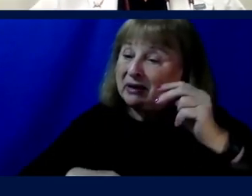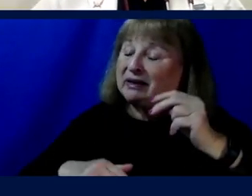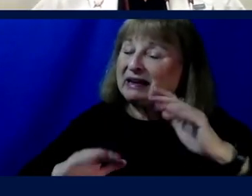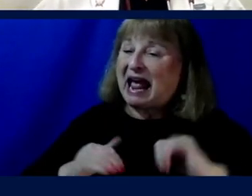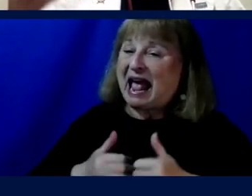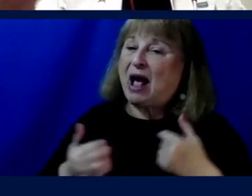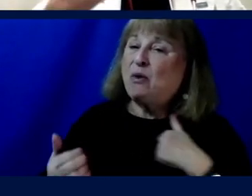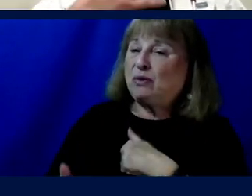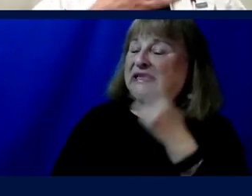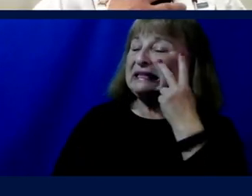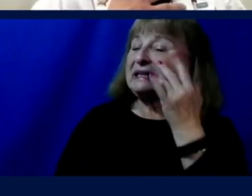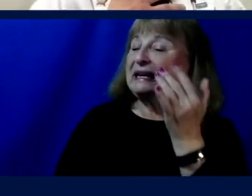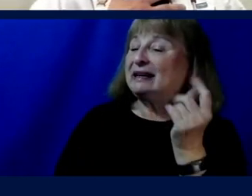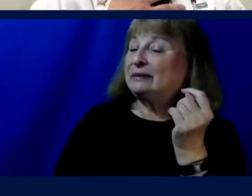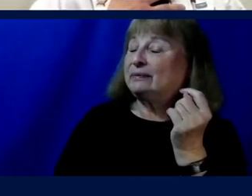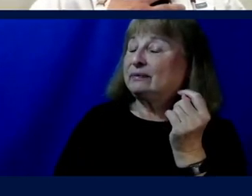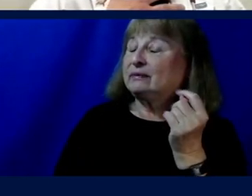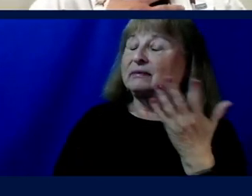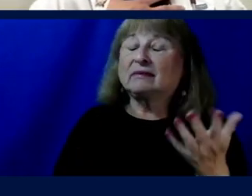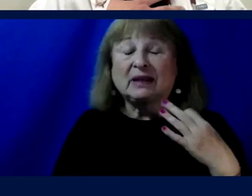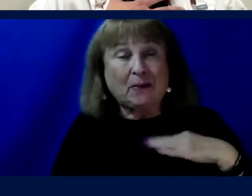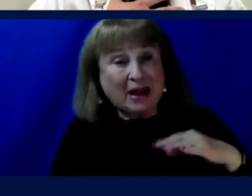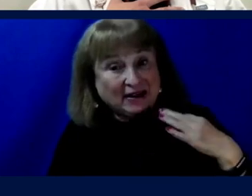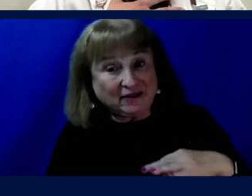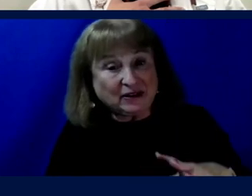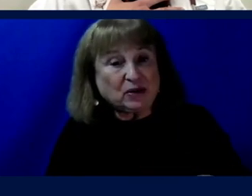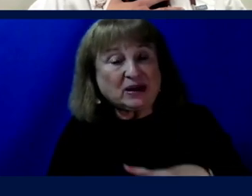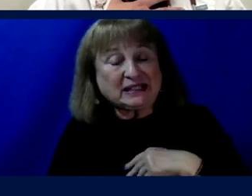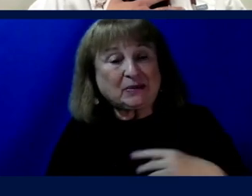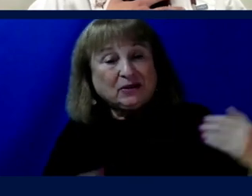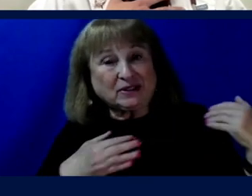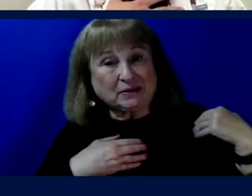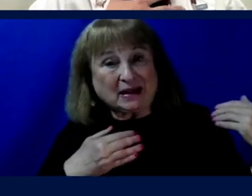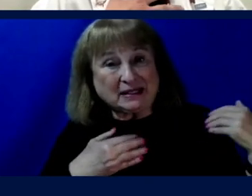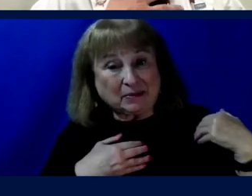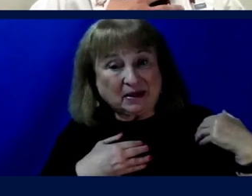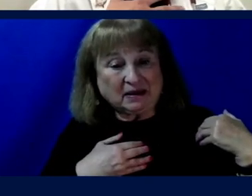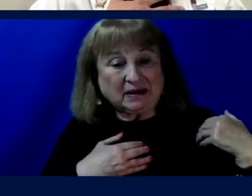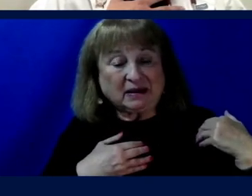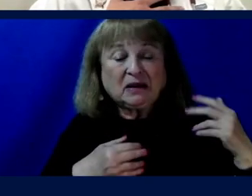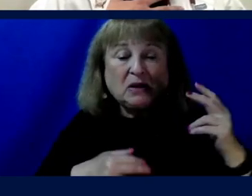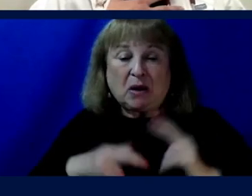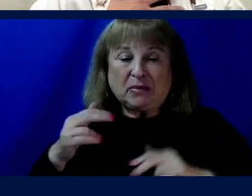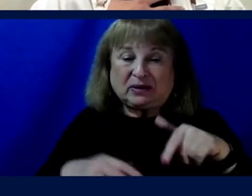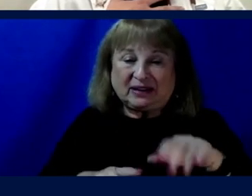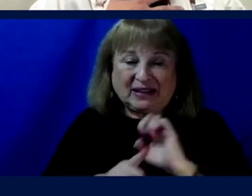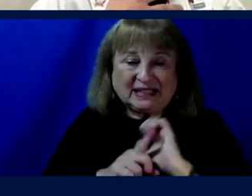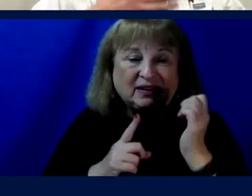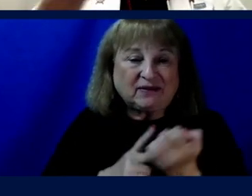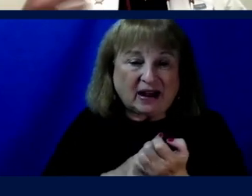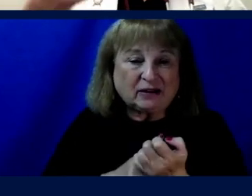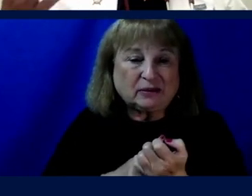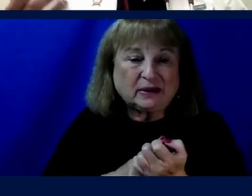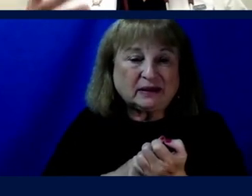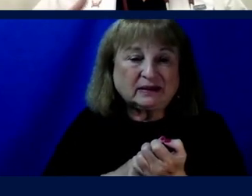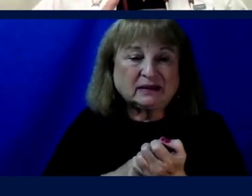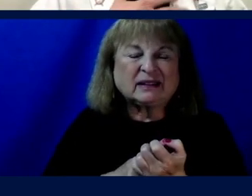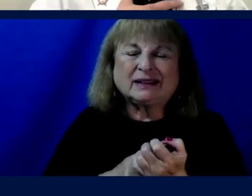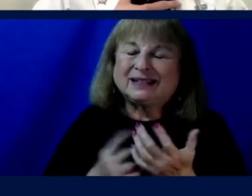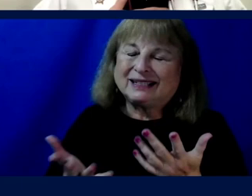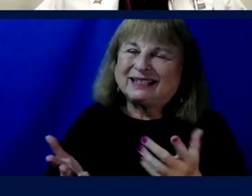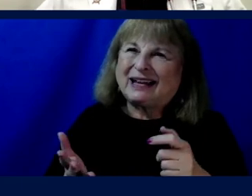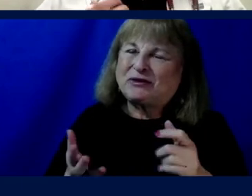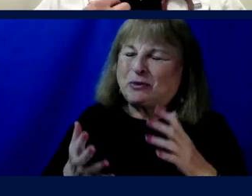way that we see it. And the benefit to accepting the responsibility for having built this environment in a way that is not friendly